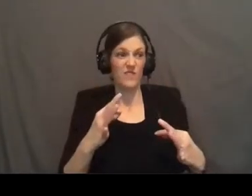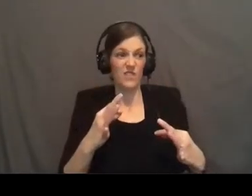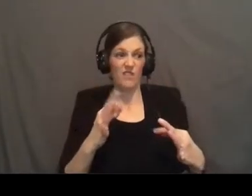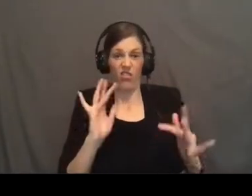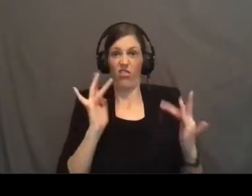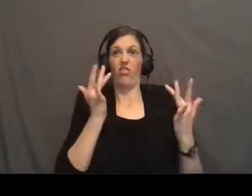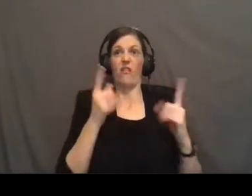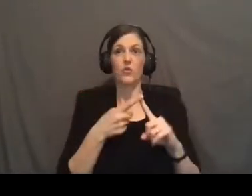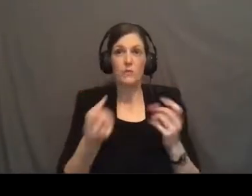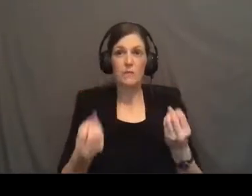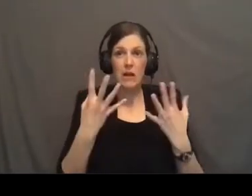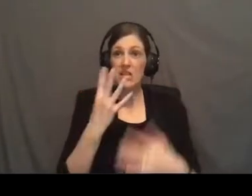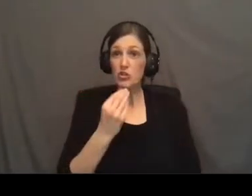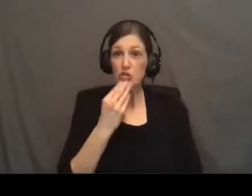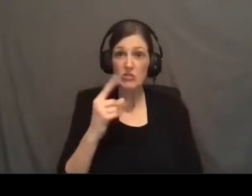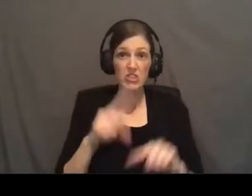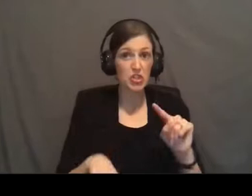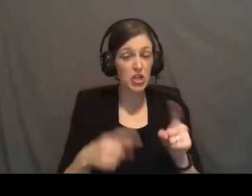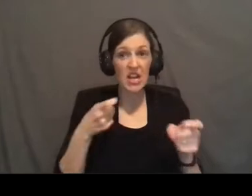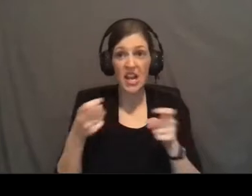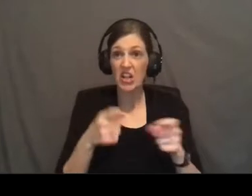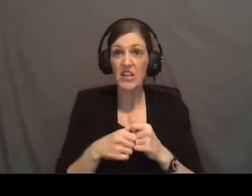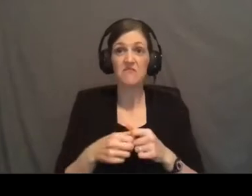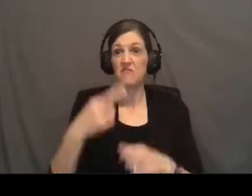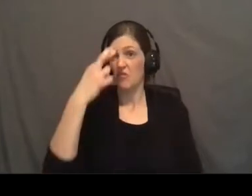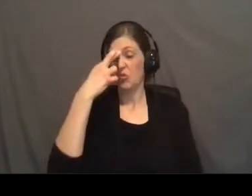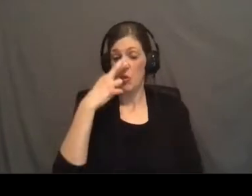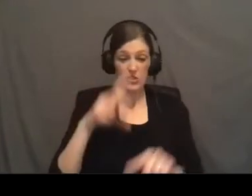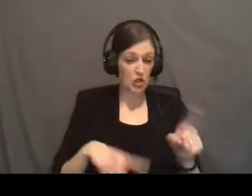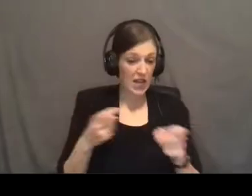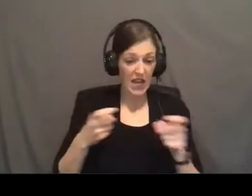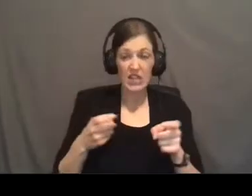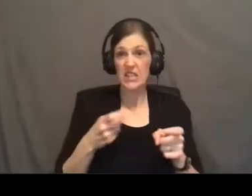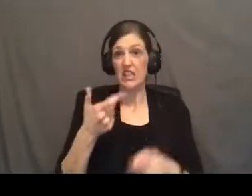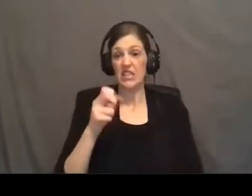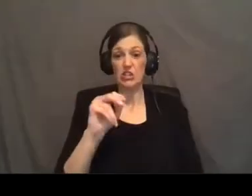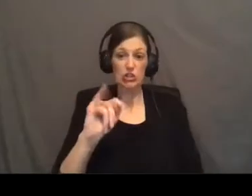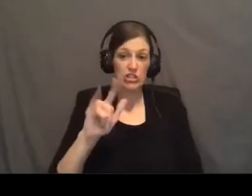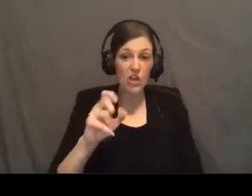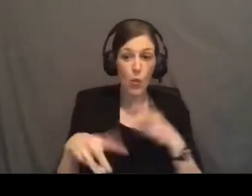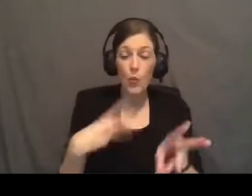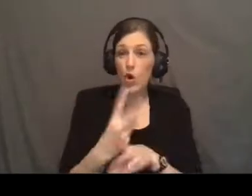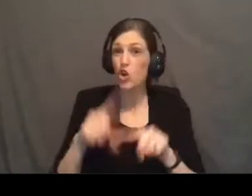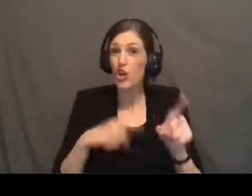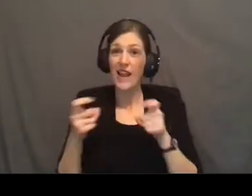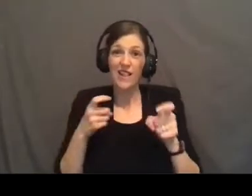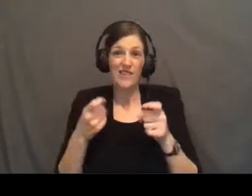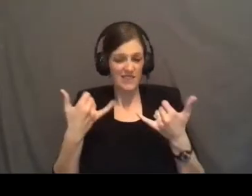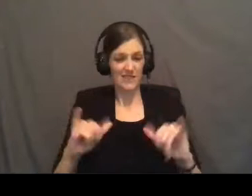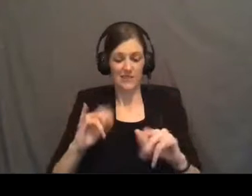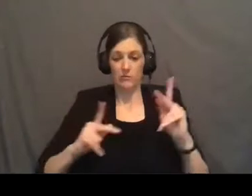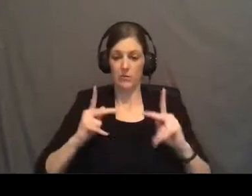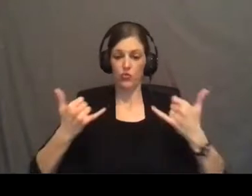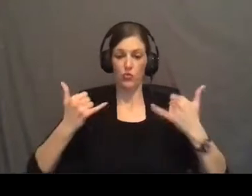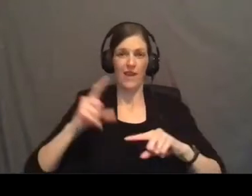The Jews couldn't stomach this. The Romans couldn't stomach this. The Gentile world couldn't stomach it. And still people to this day can't